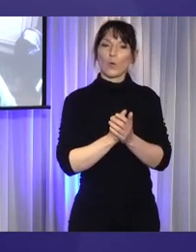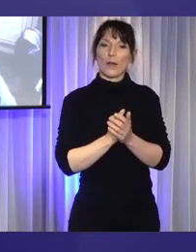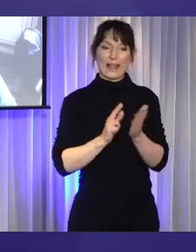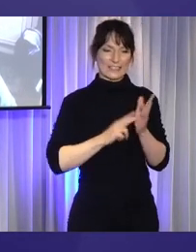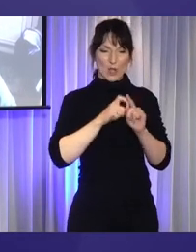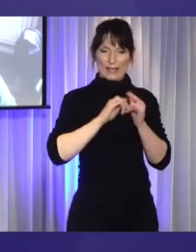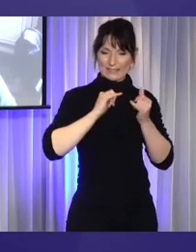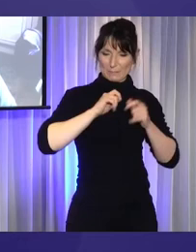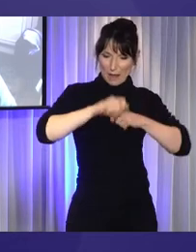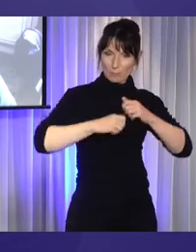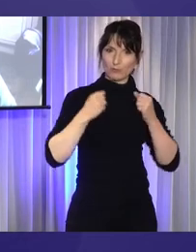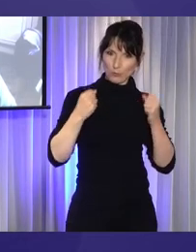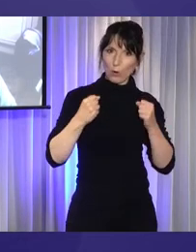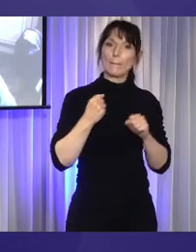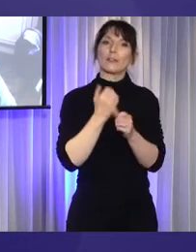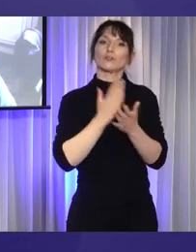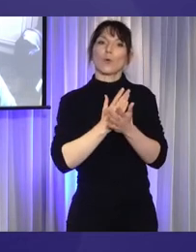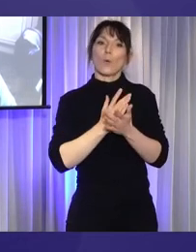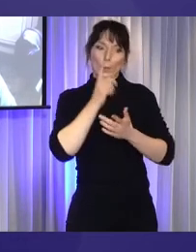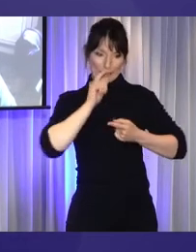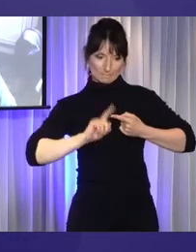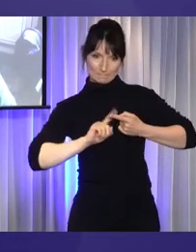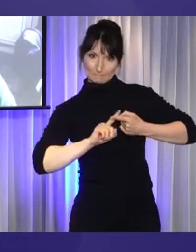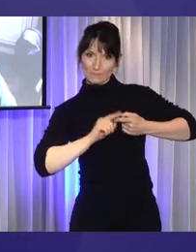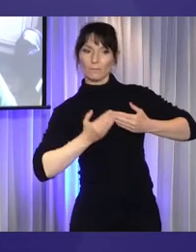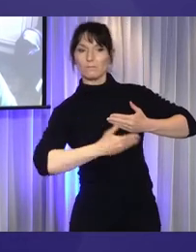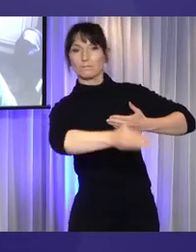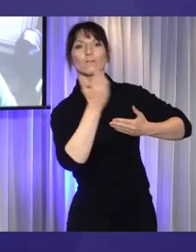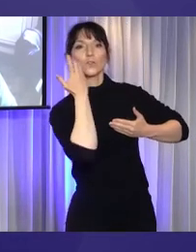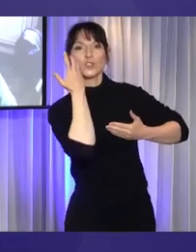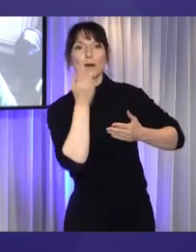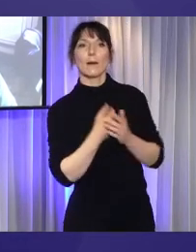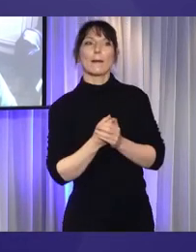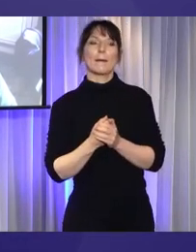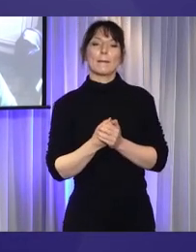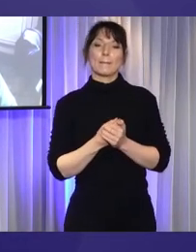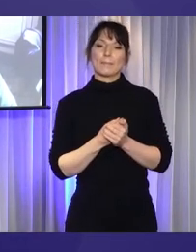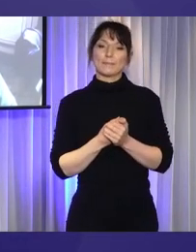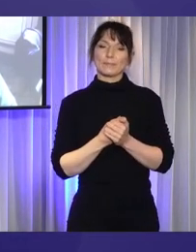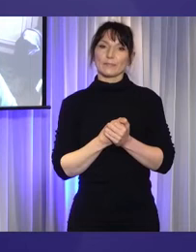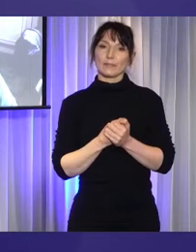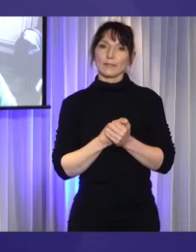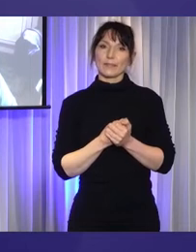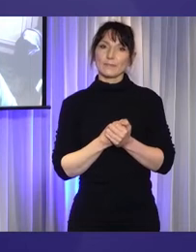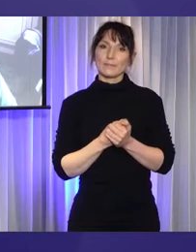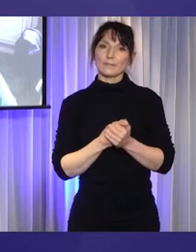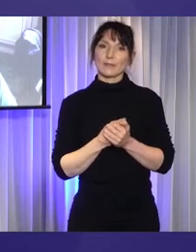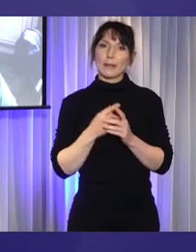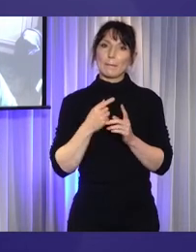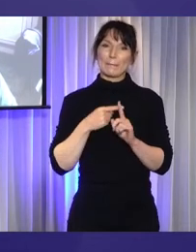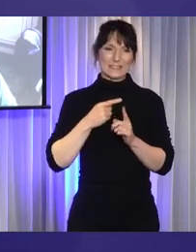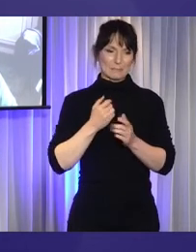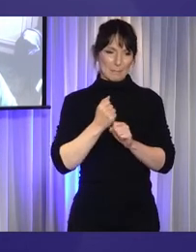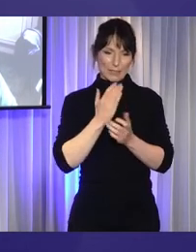ensure sustainability, and disallow price gouging and advantage